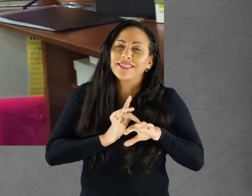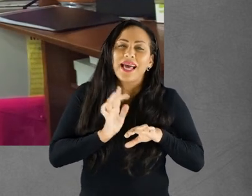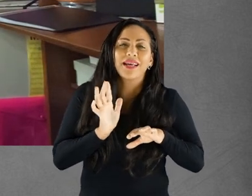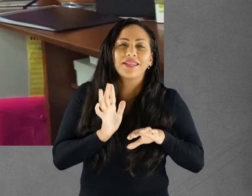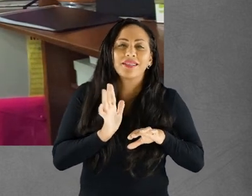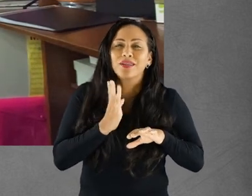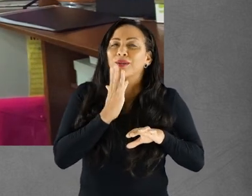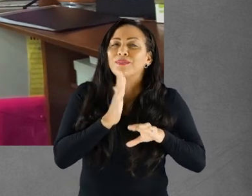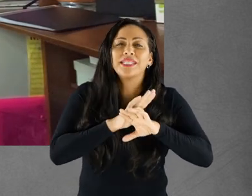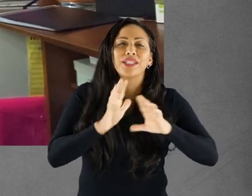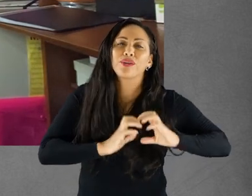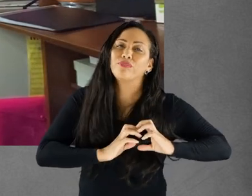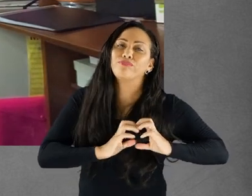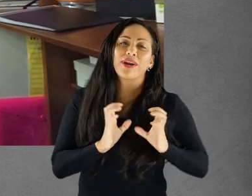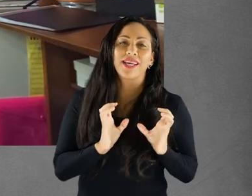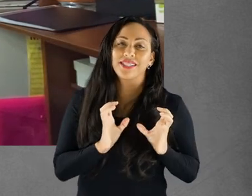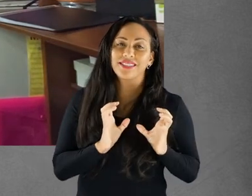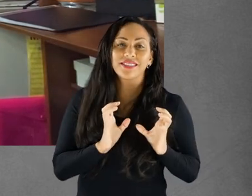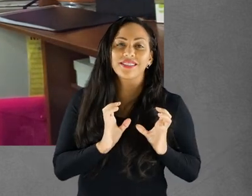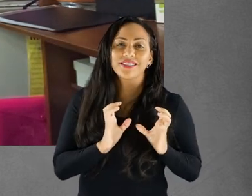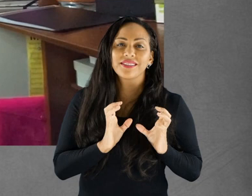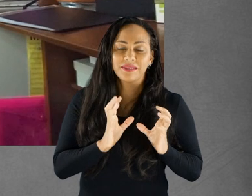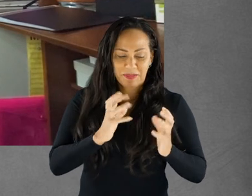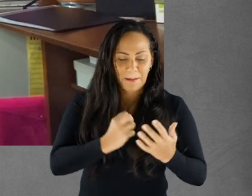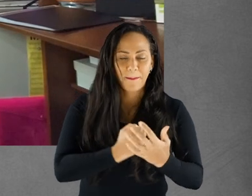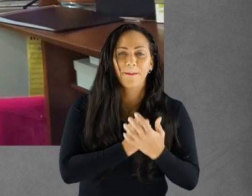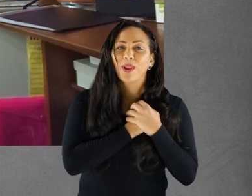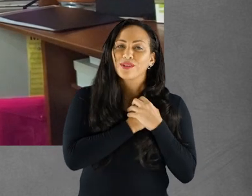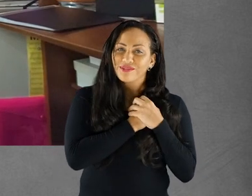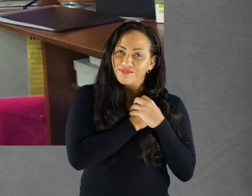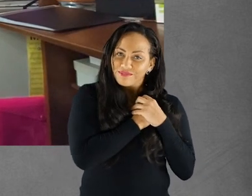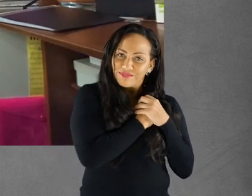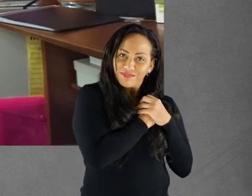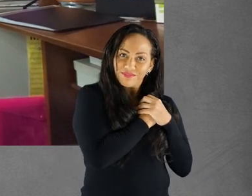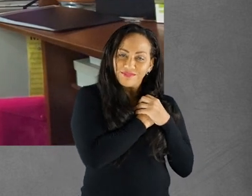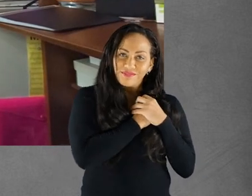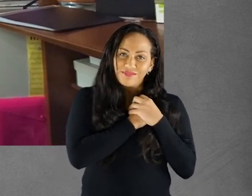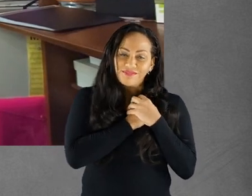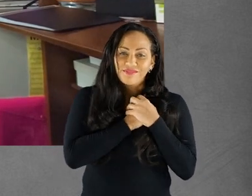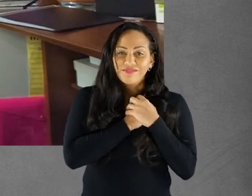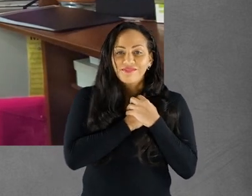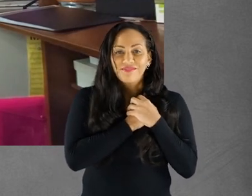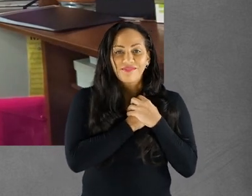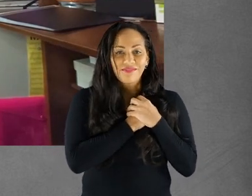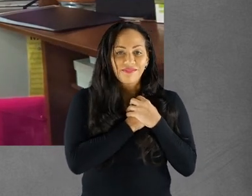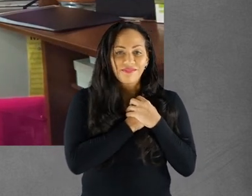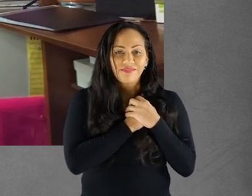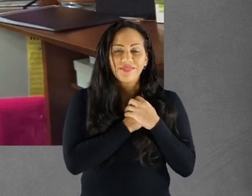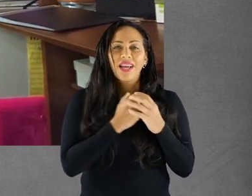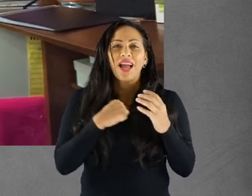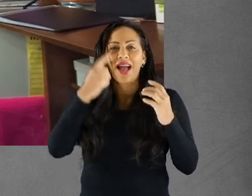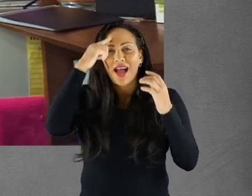I have a delicate heart. Please don't break it. It belongs to me.